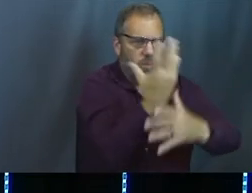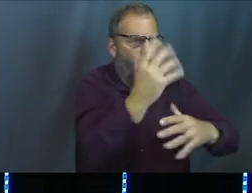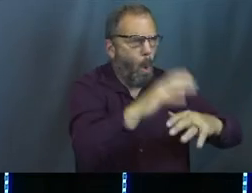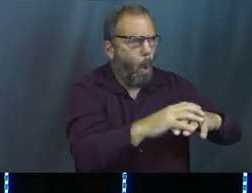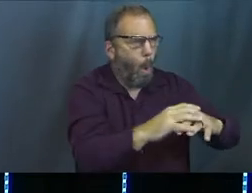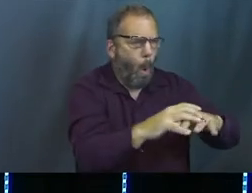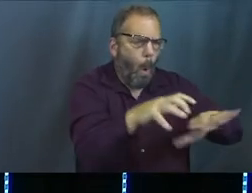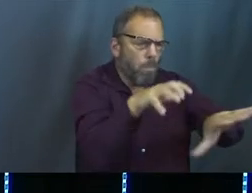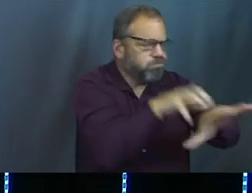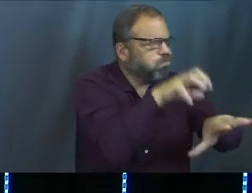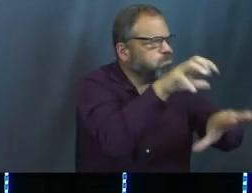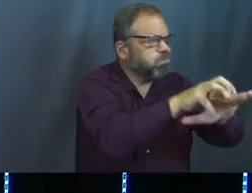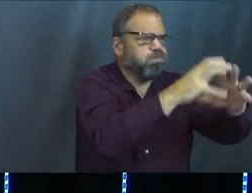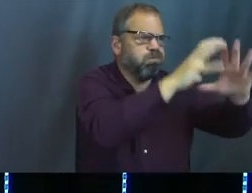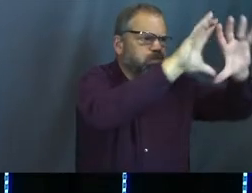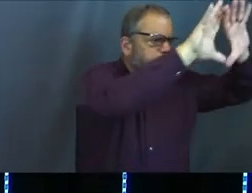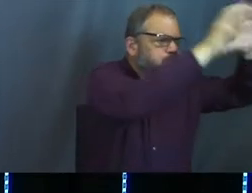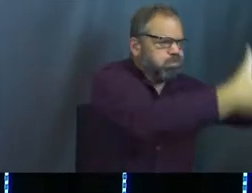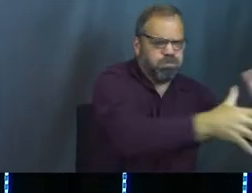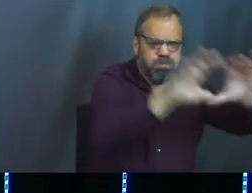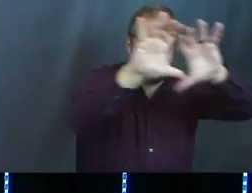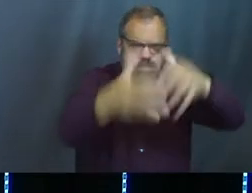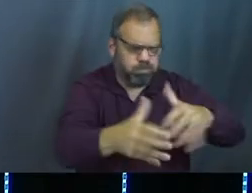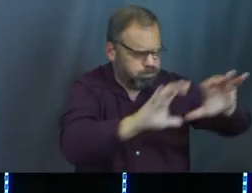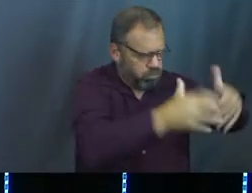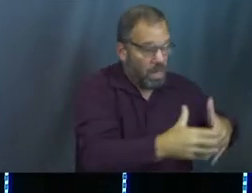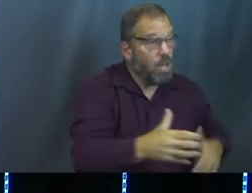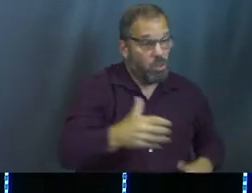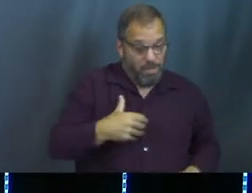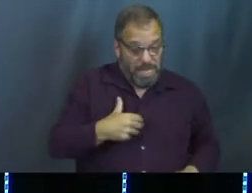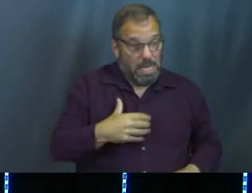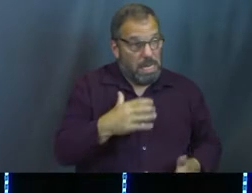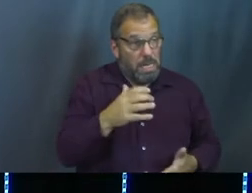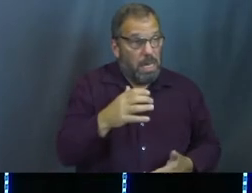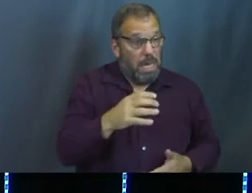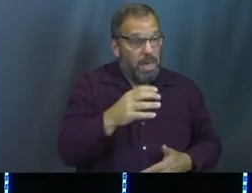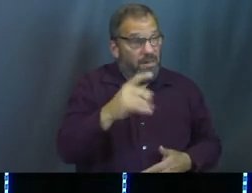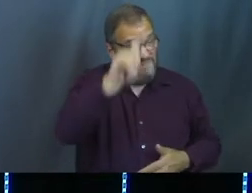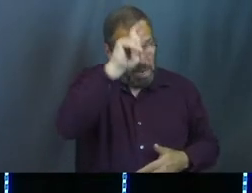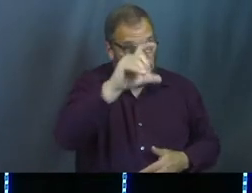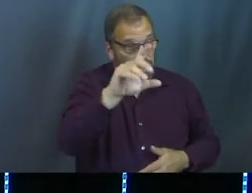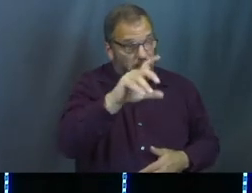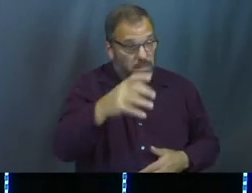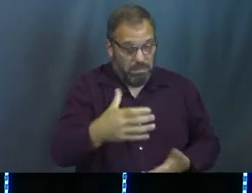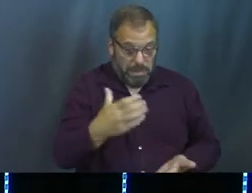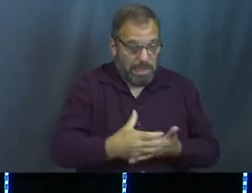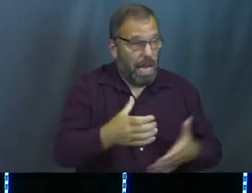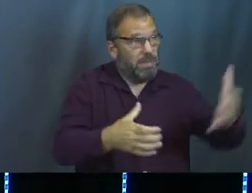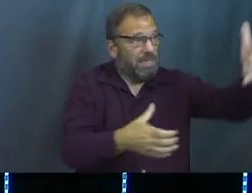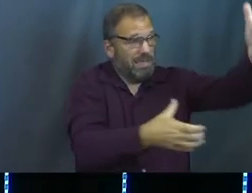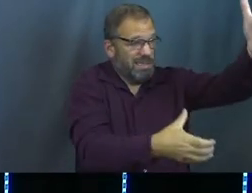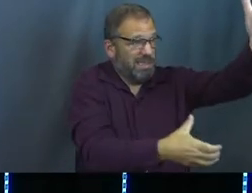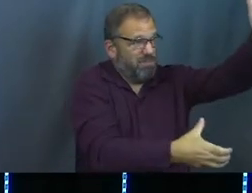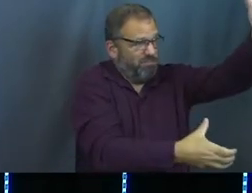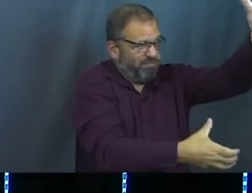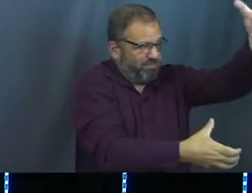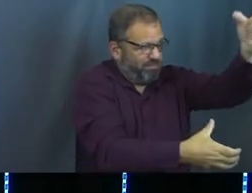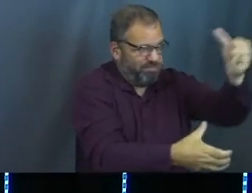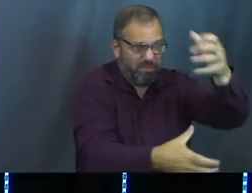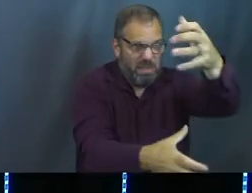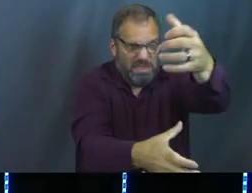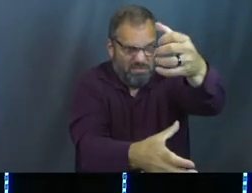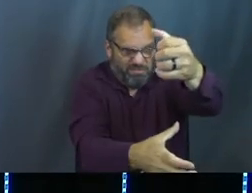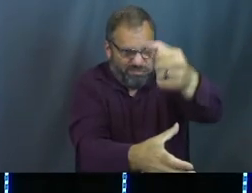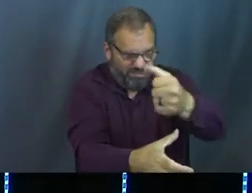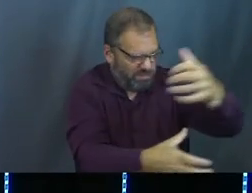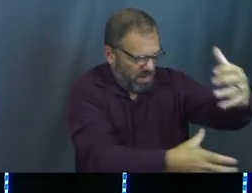clusters of ripe grapes. I was holding Pharaoh's wine cup in my hand, so I took a cluster of grapes and squeezed the juice into the